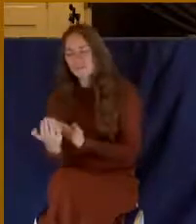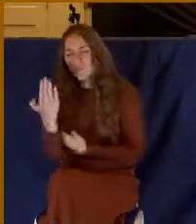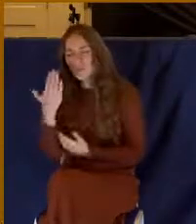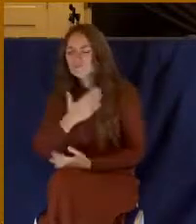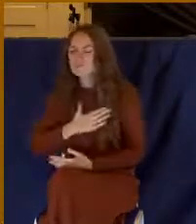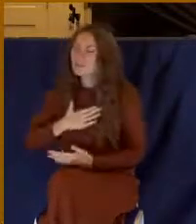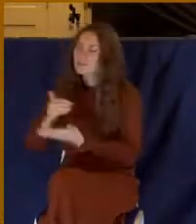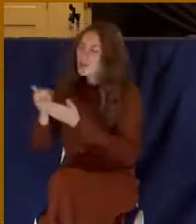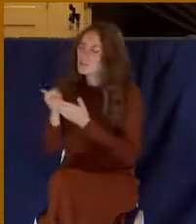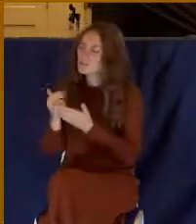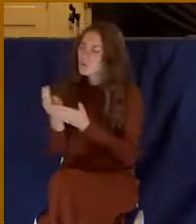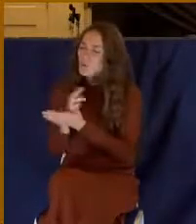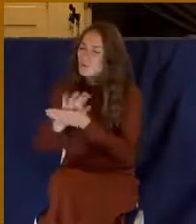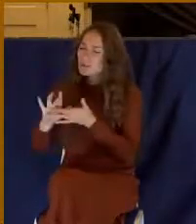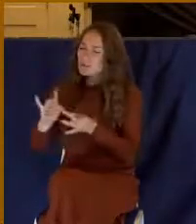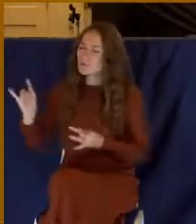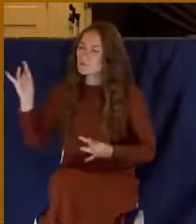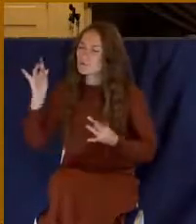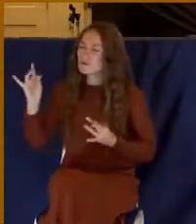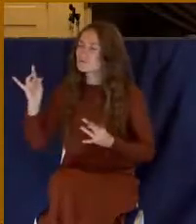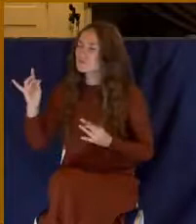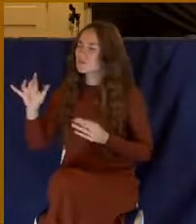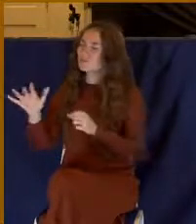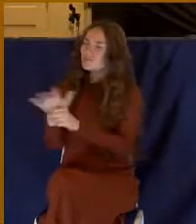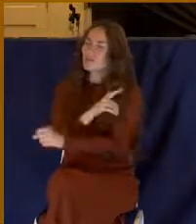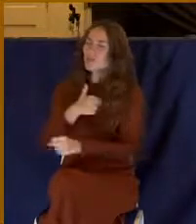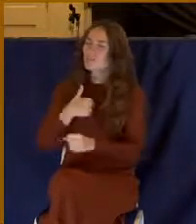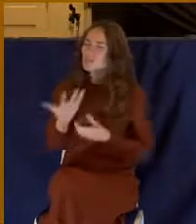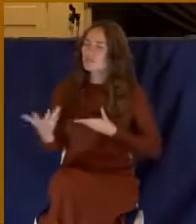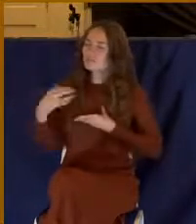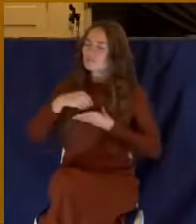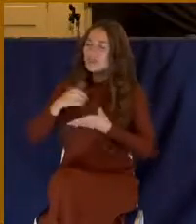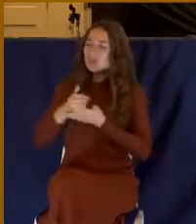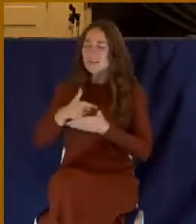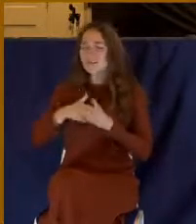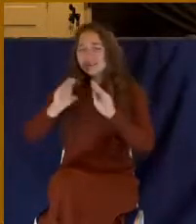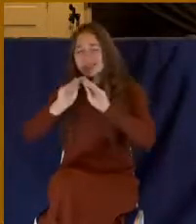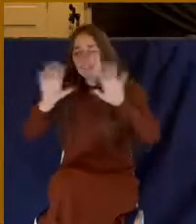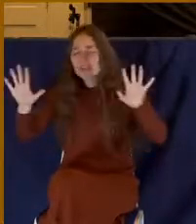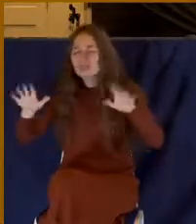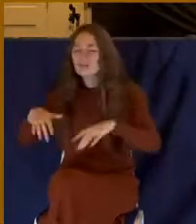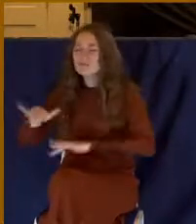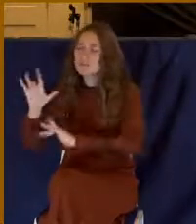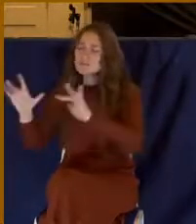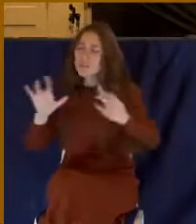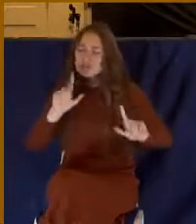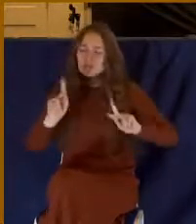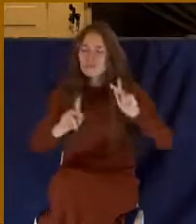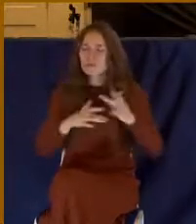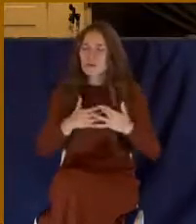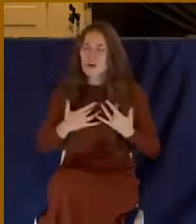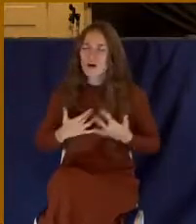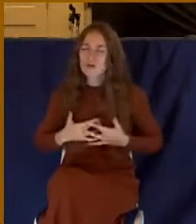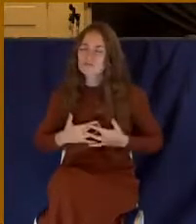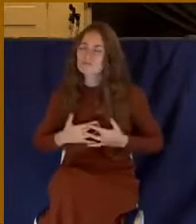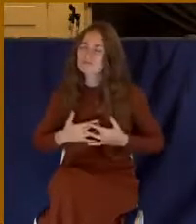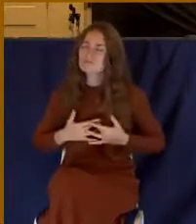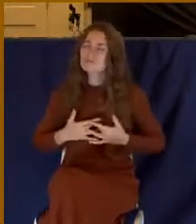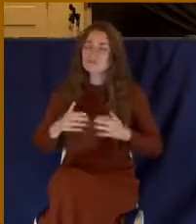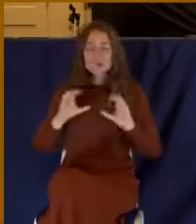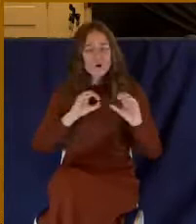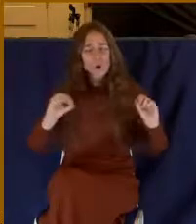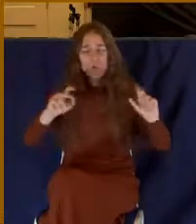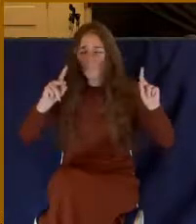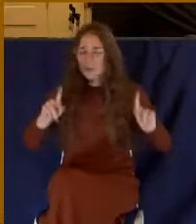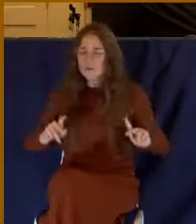your spirit? Would you help me to be clear? And would you speak to hearts and do what no man can do, draw men unto yourself